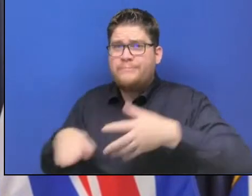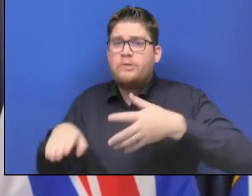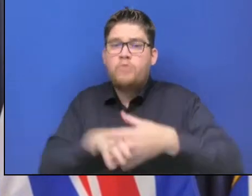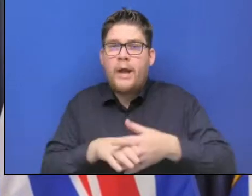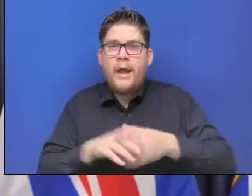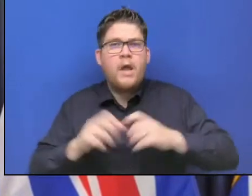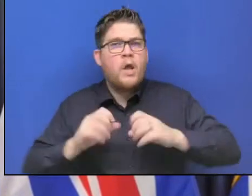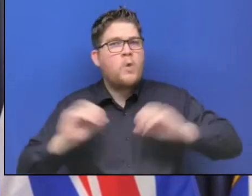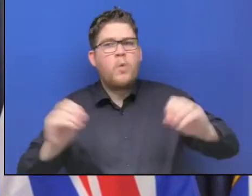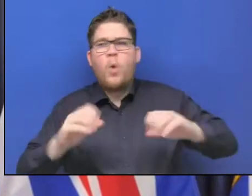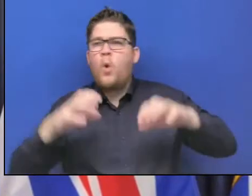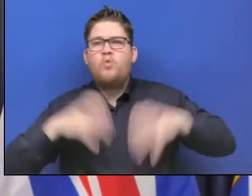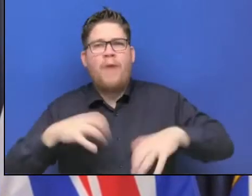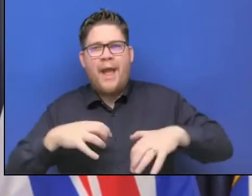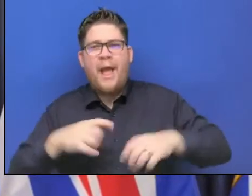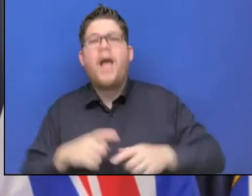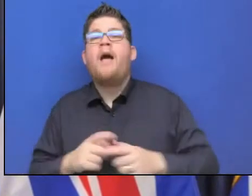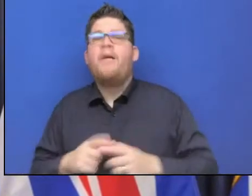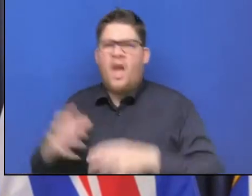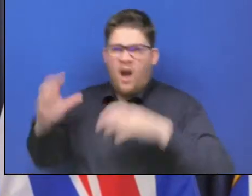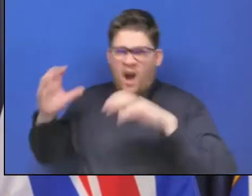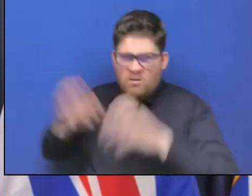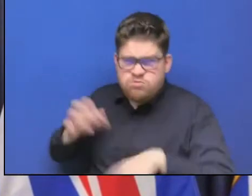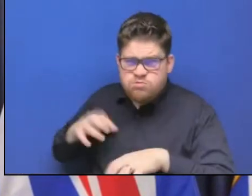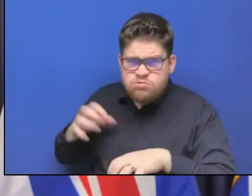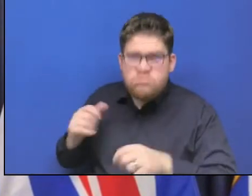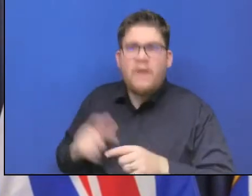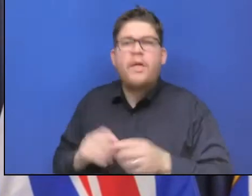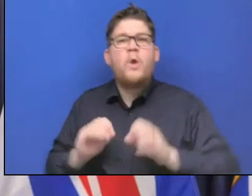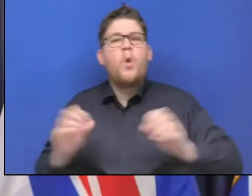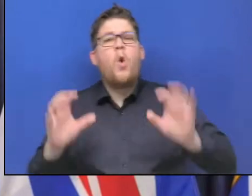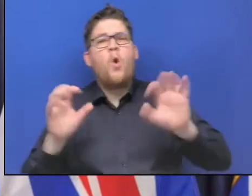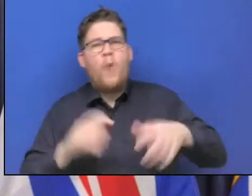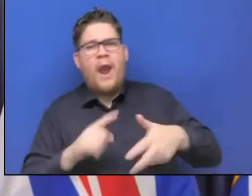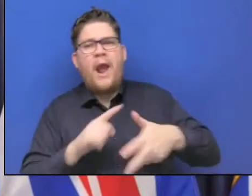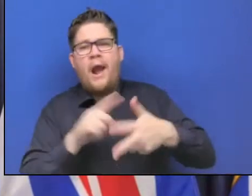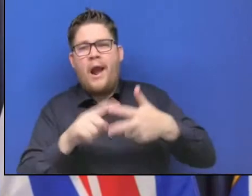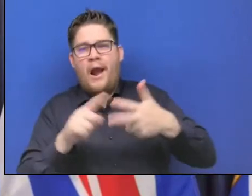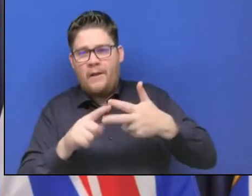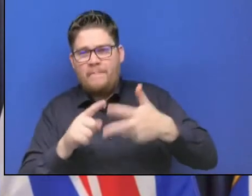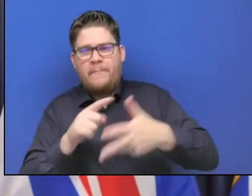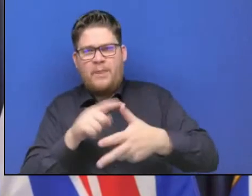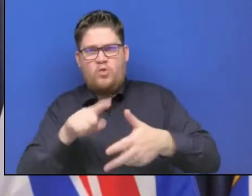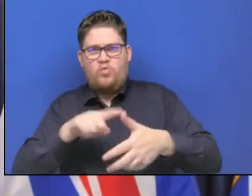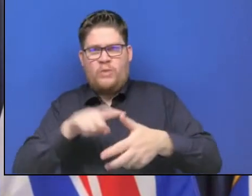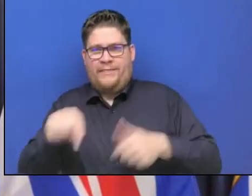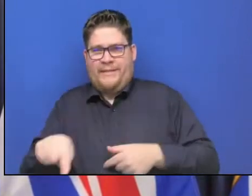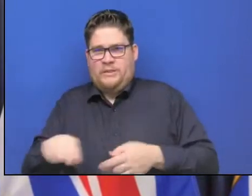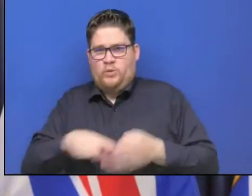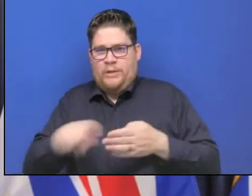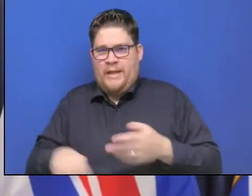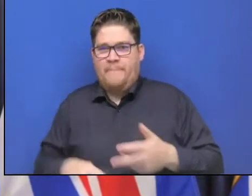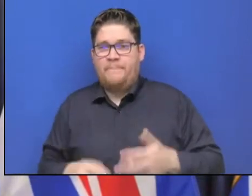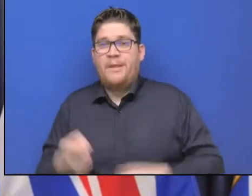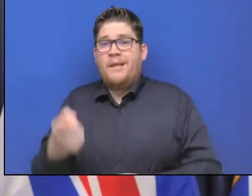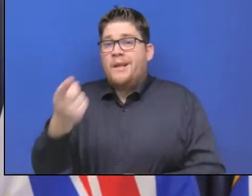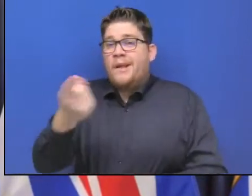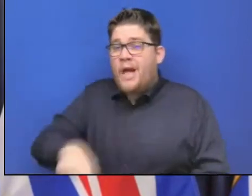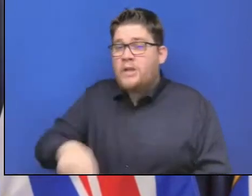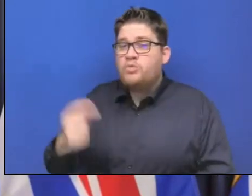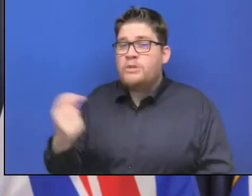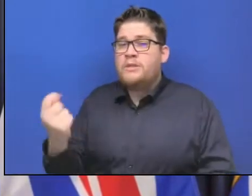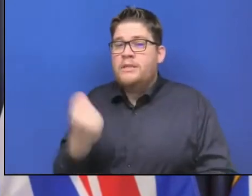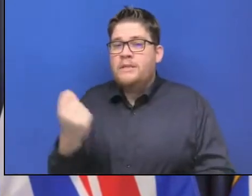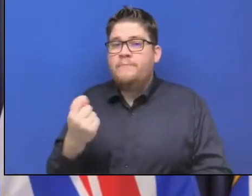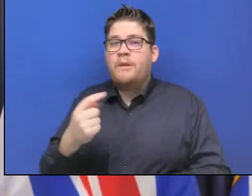November storm. It is the one after that for next Tuesday which is coming out of the Philippines. It is that far out in the Pacific